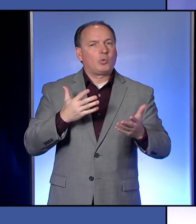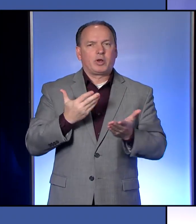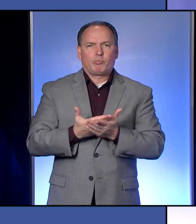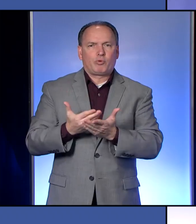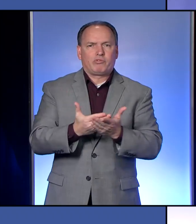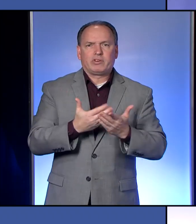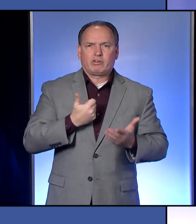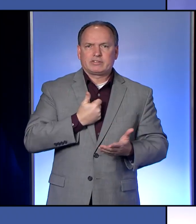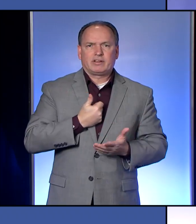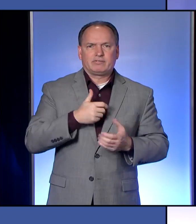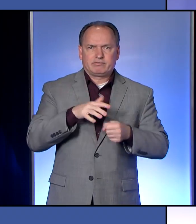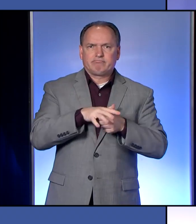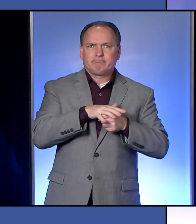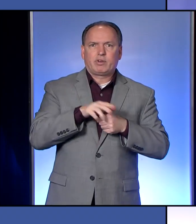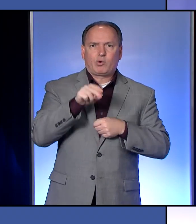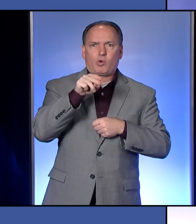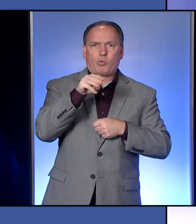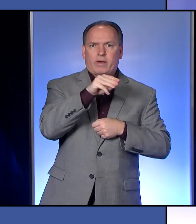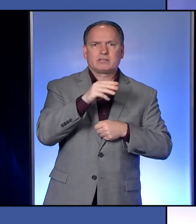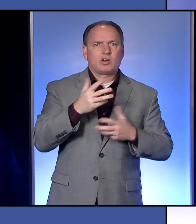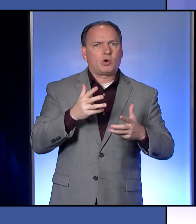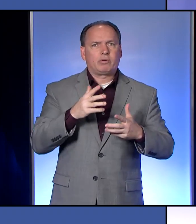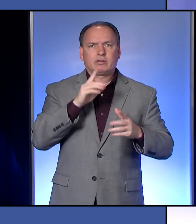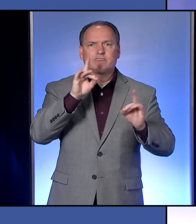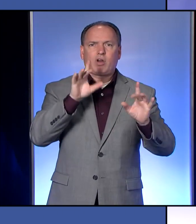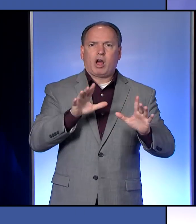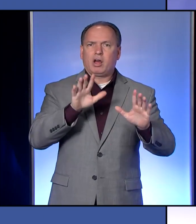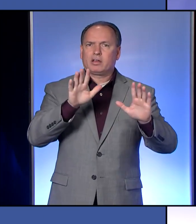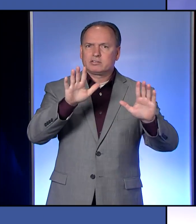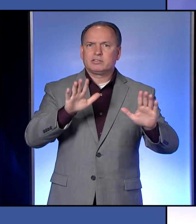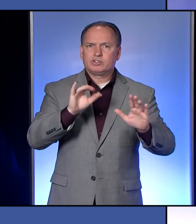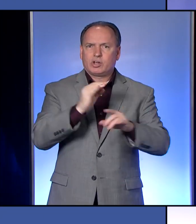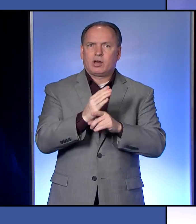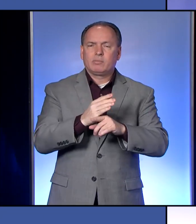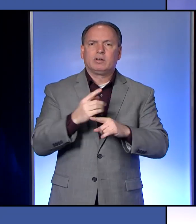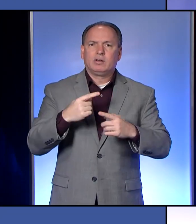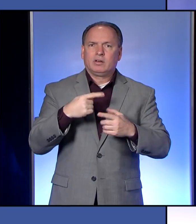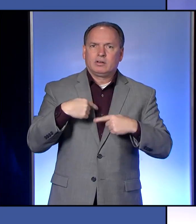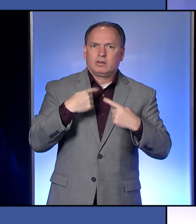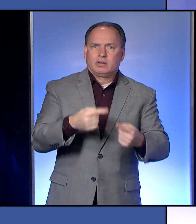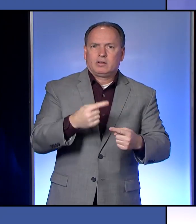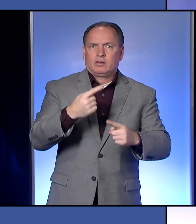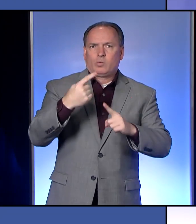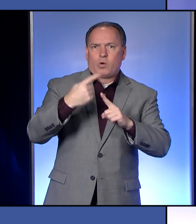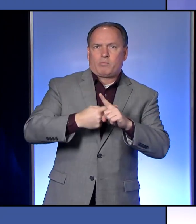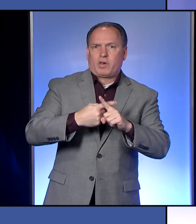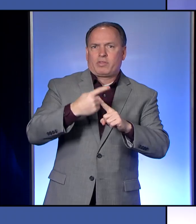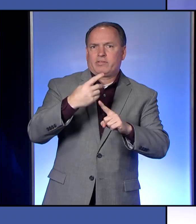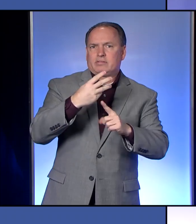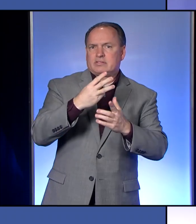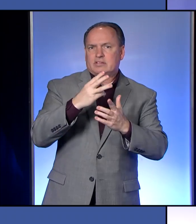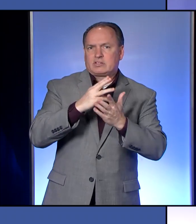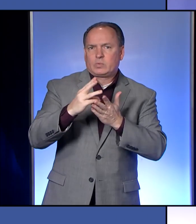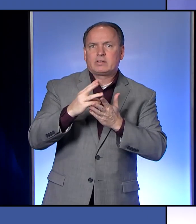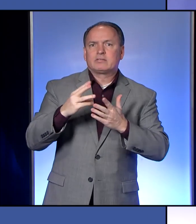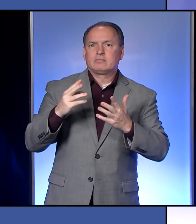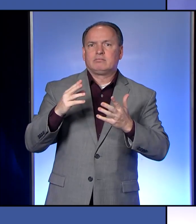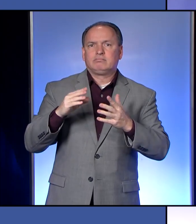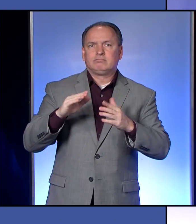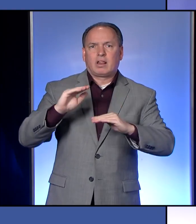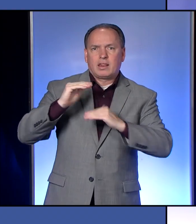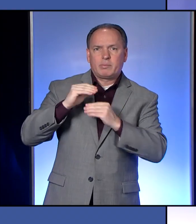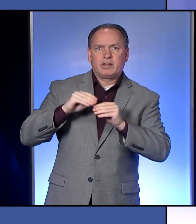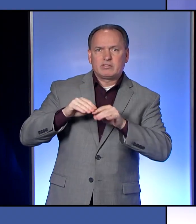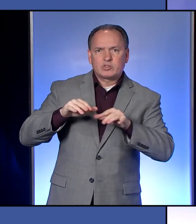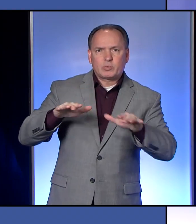in this region. We've done an excellent job over the last five weeks of really mitigating the spread of COVID